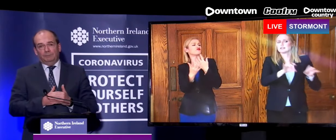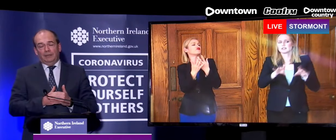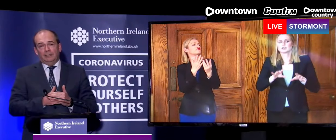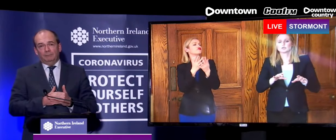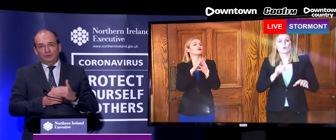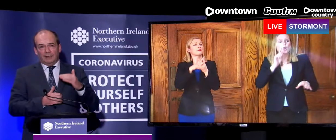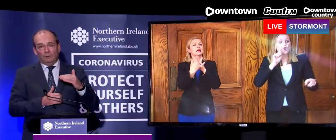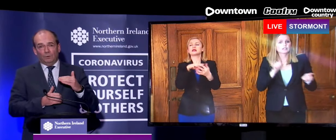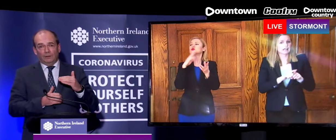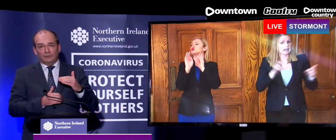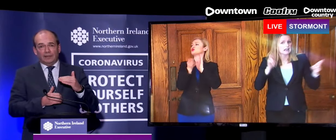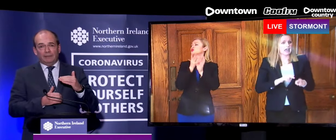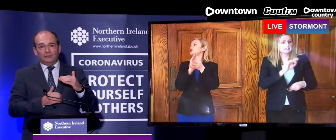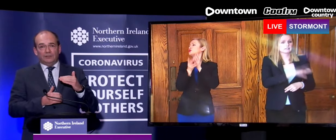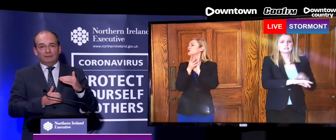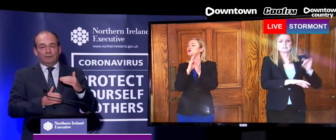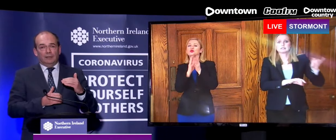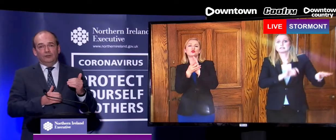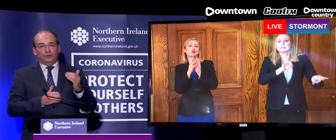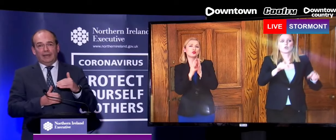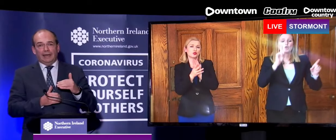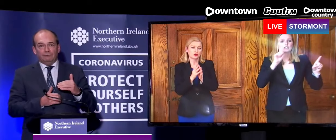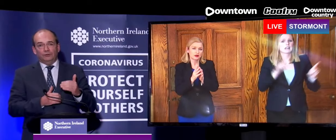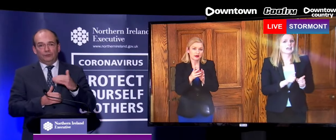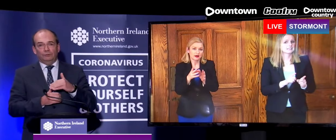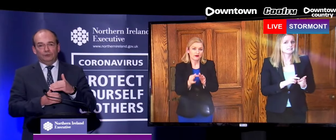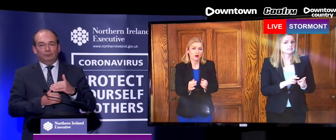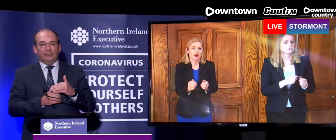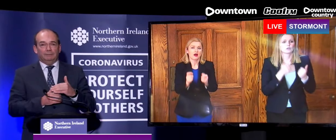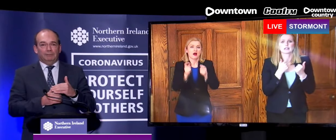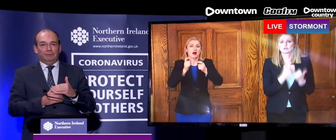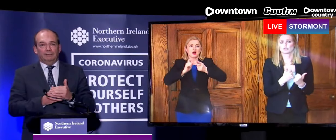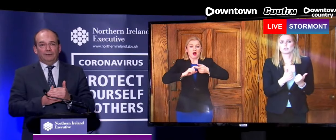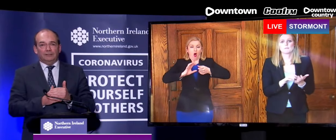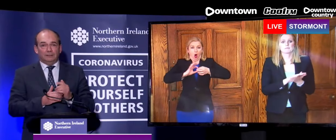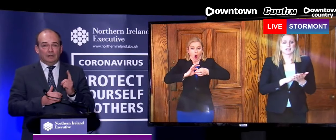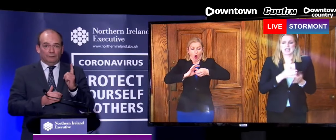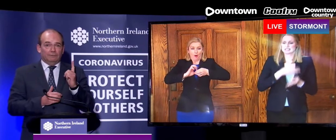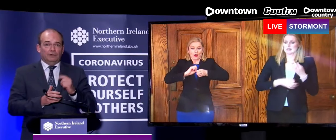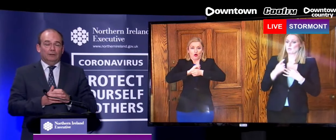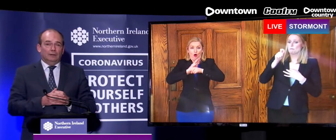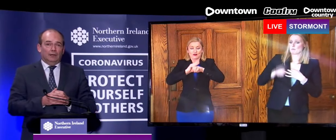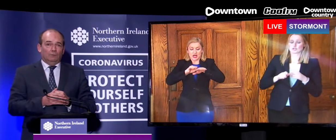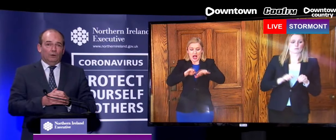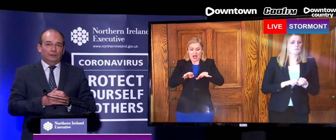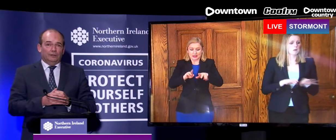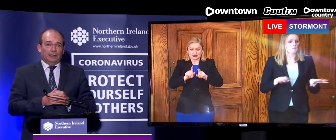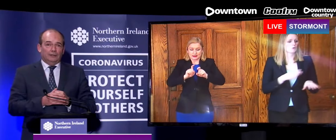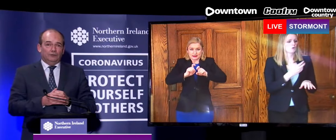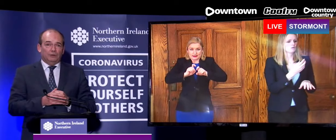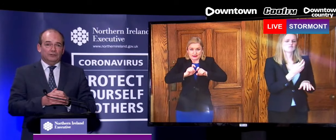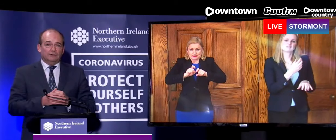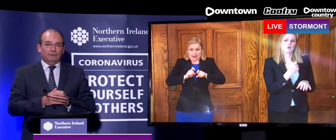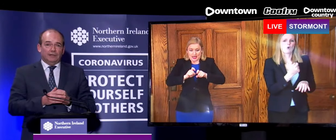pushed that below one. So that means instead of 2.5 or 2.8 people being infected, for every one